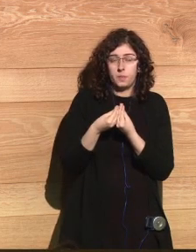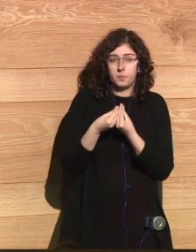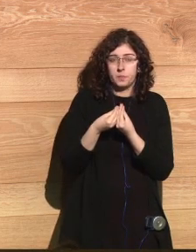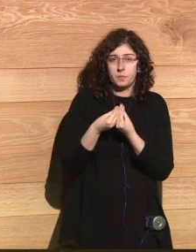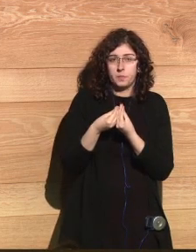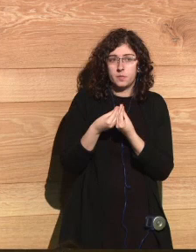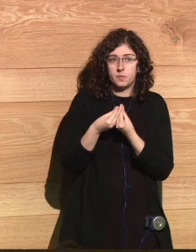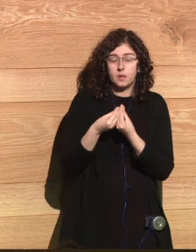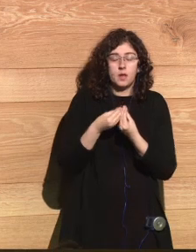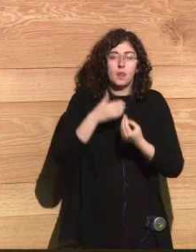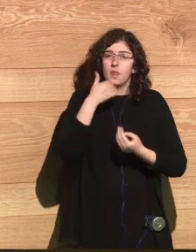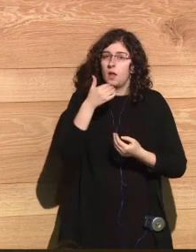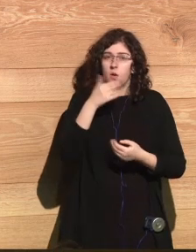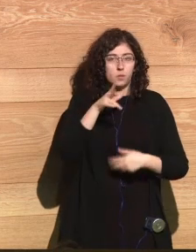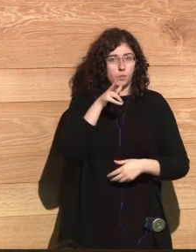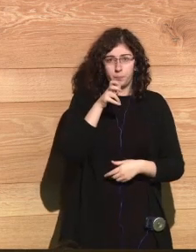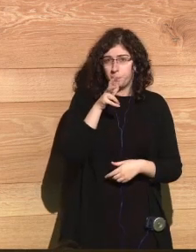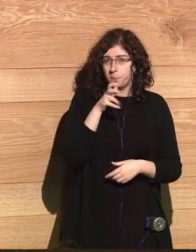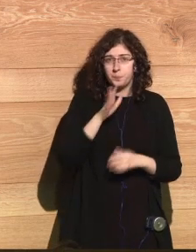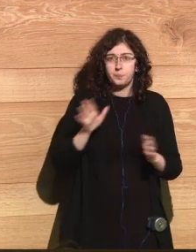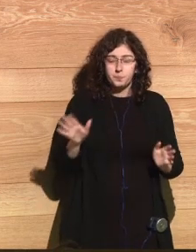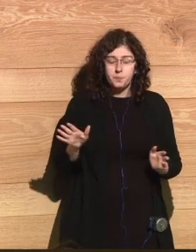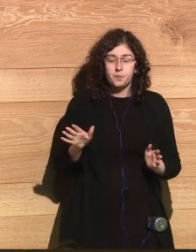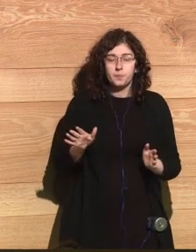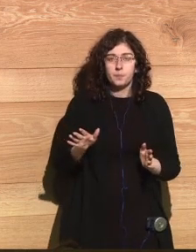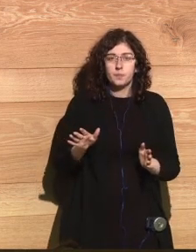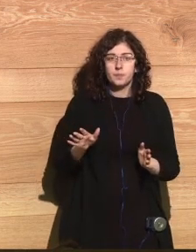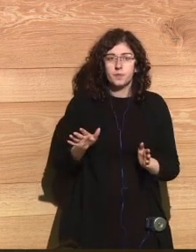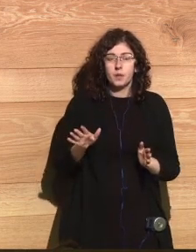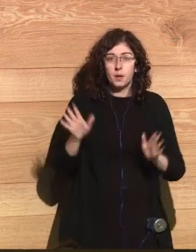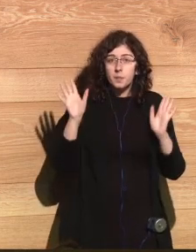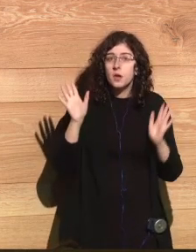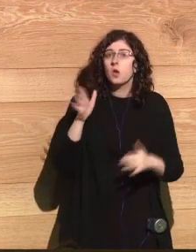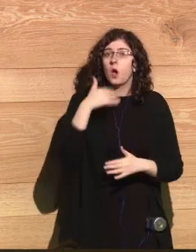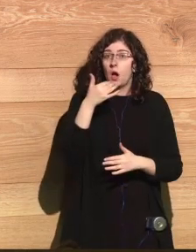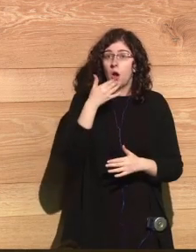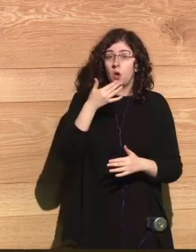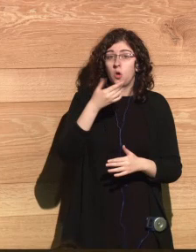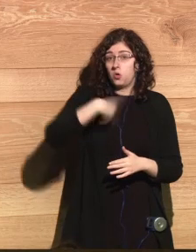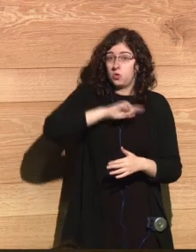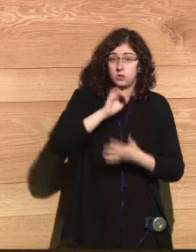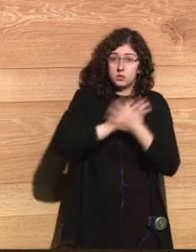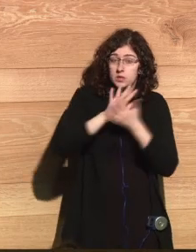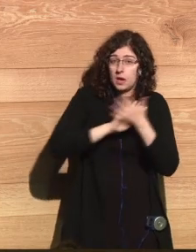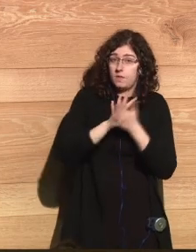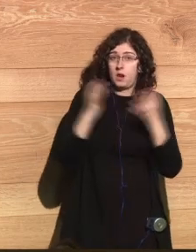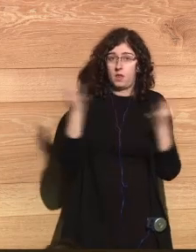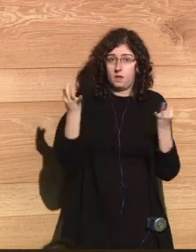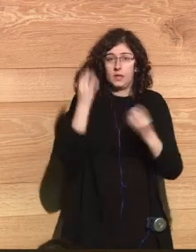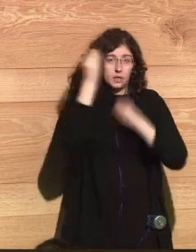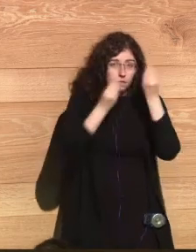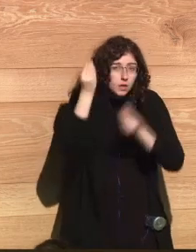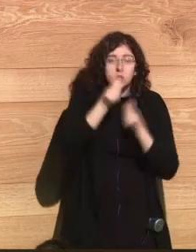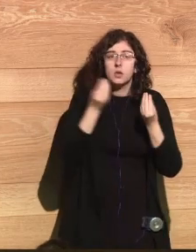but something we have to talk about, think about, study about